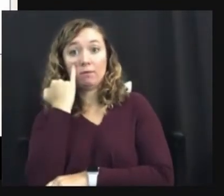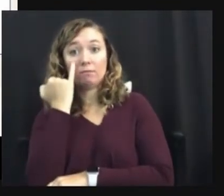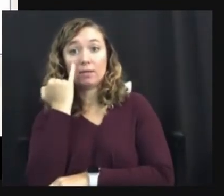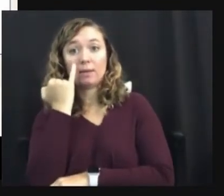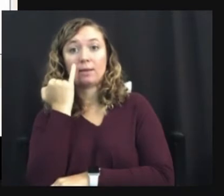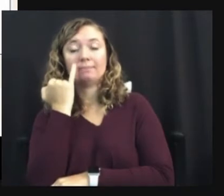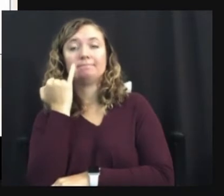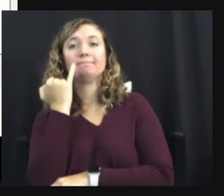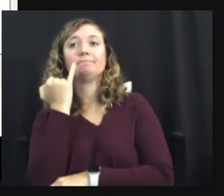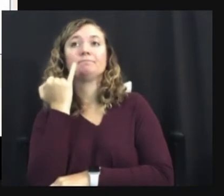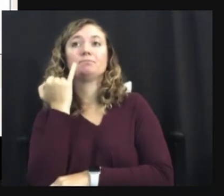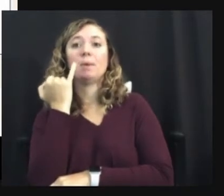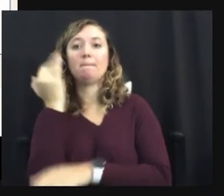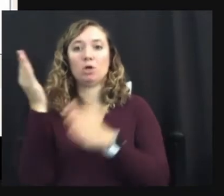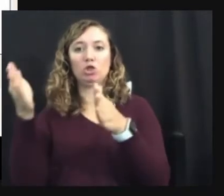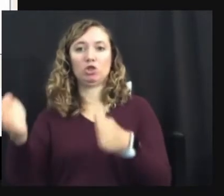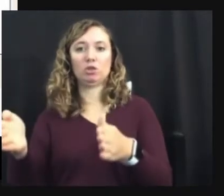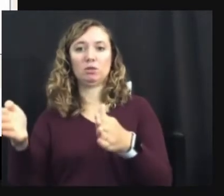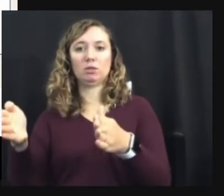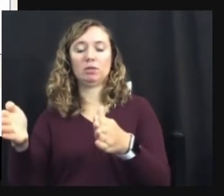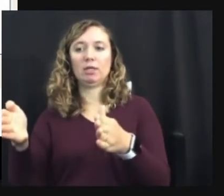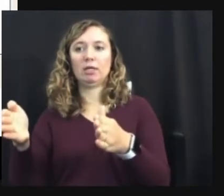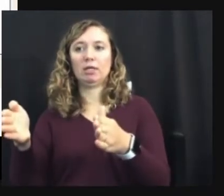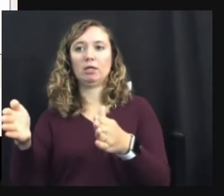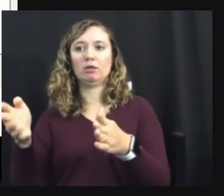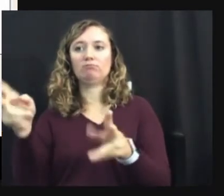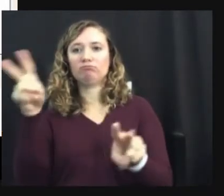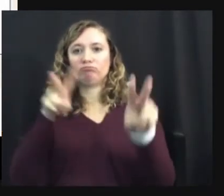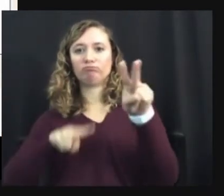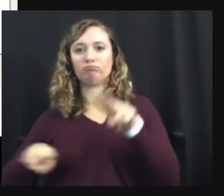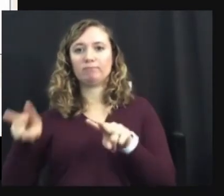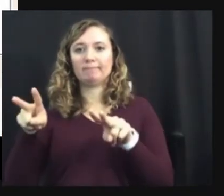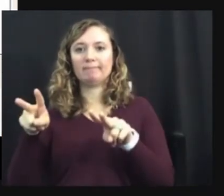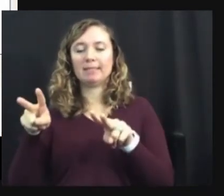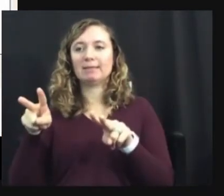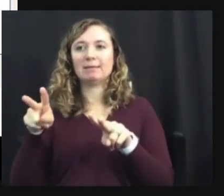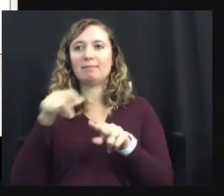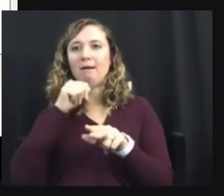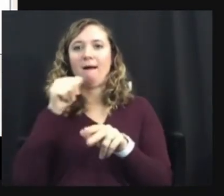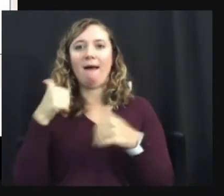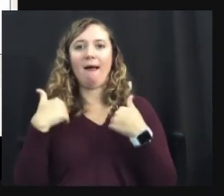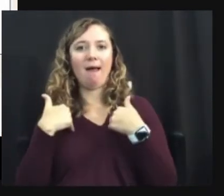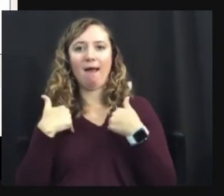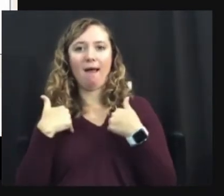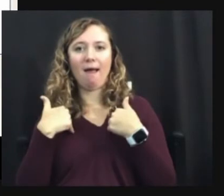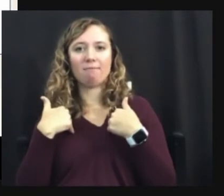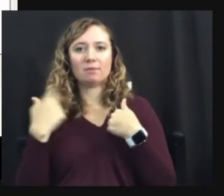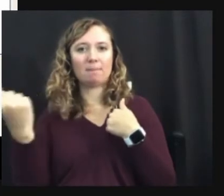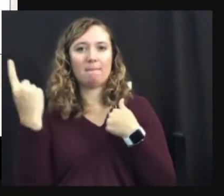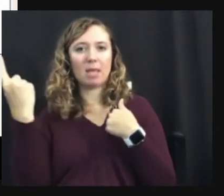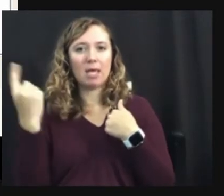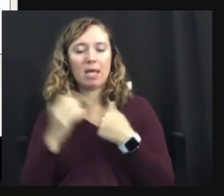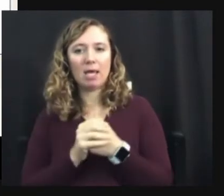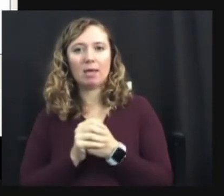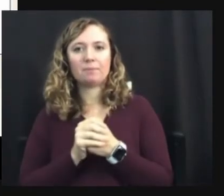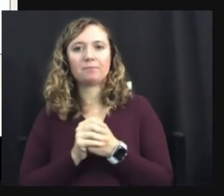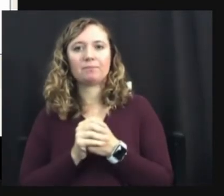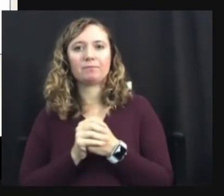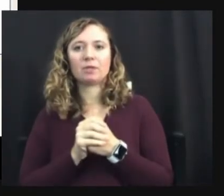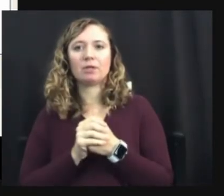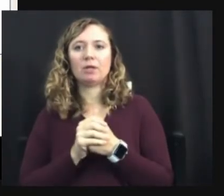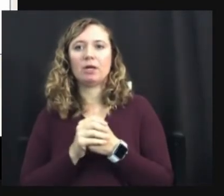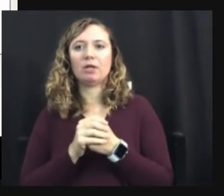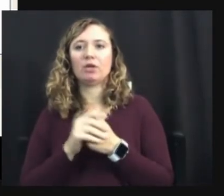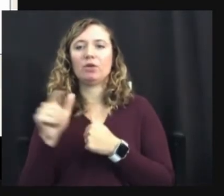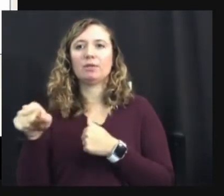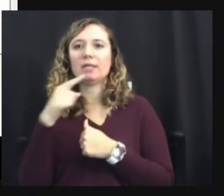a person based on a lack of something, and you're saying that their impairment